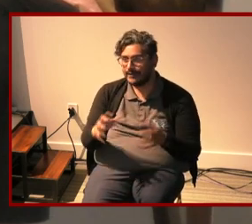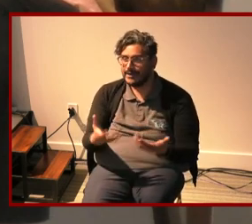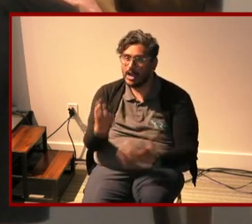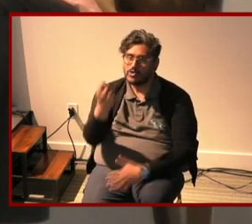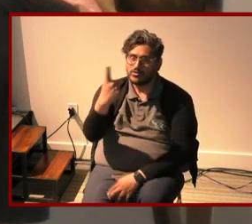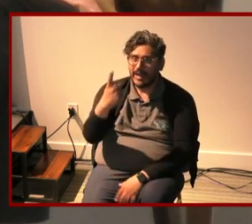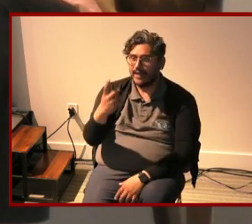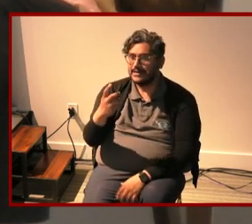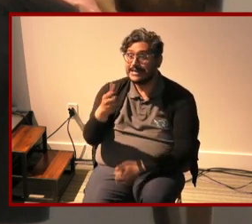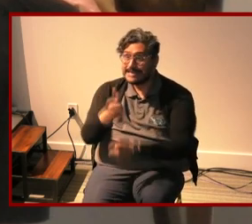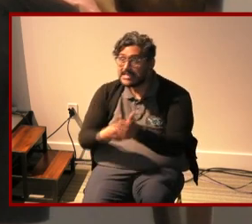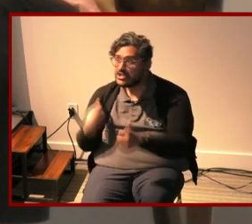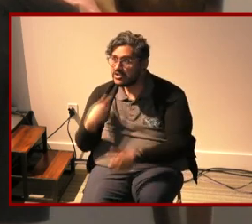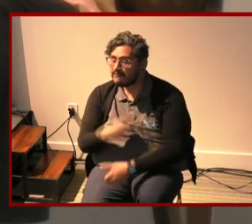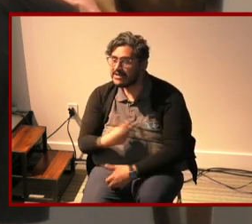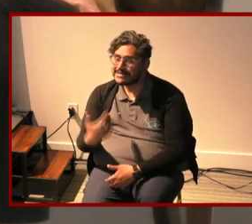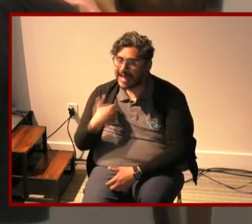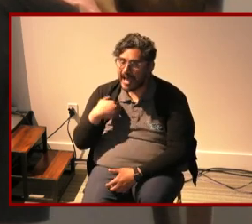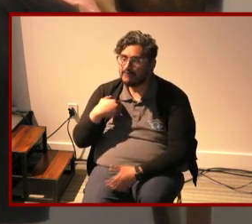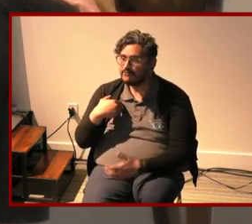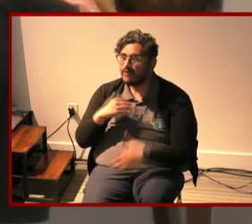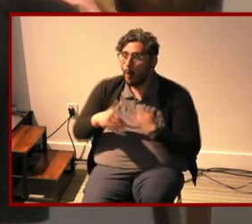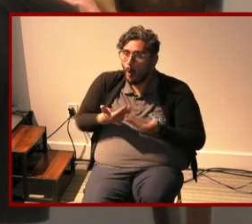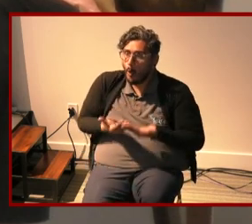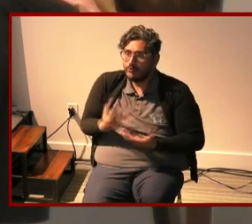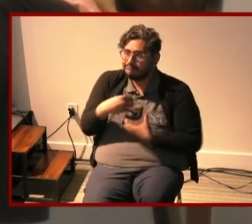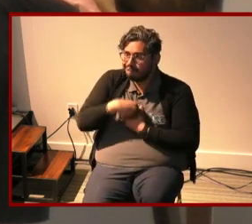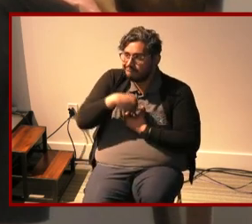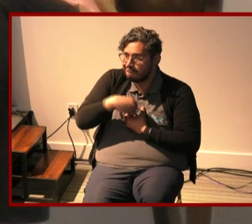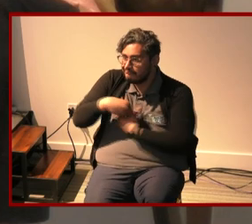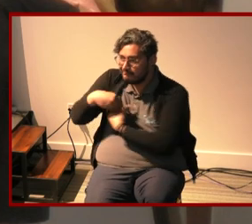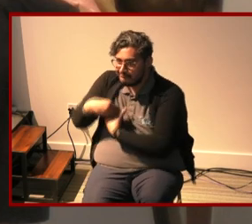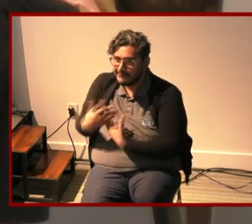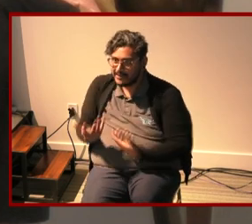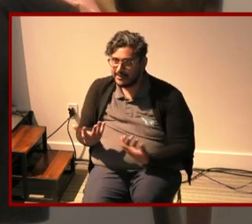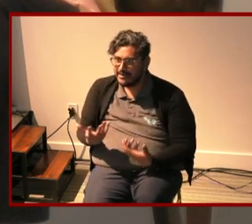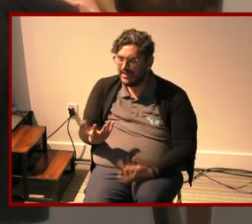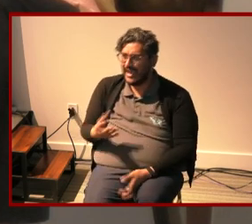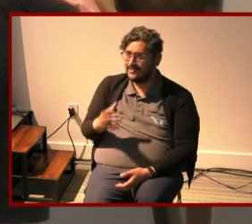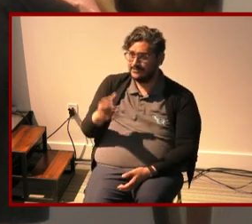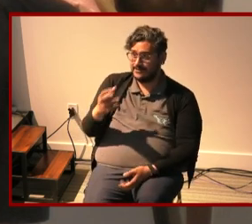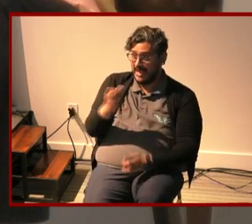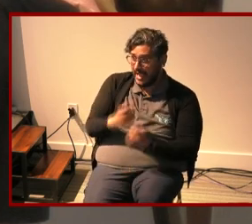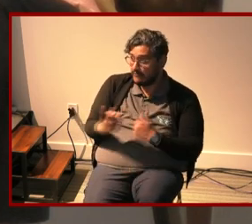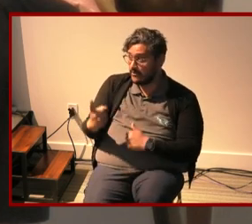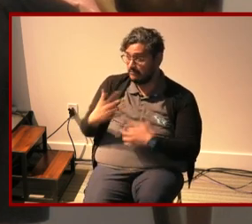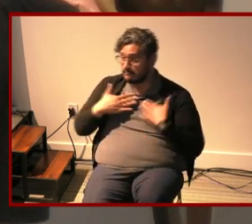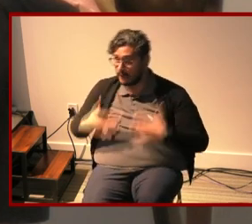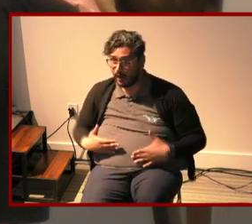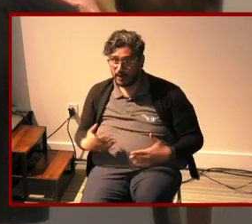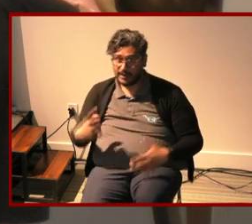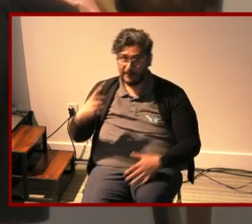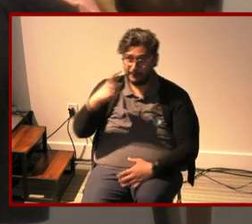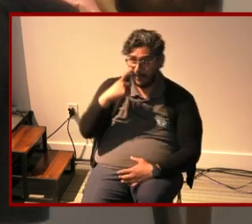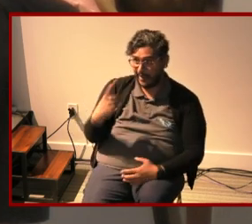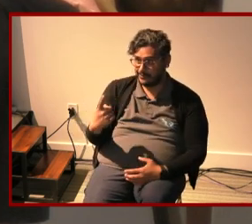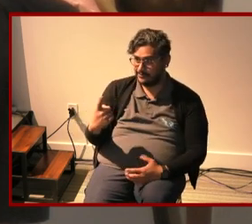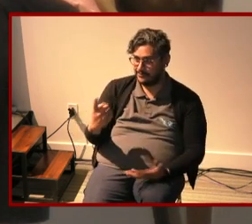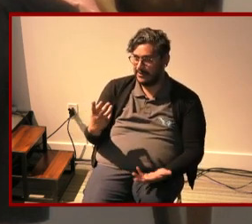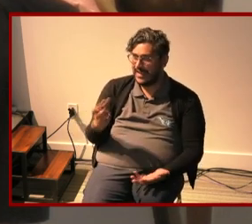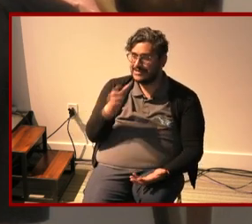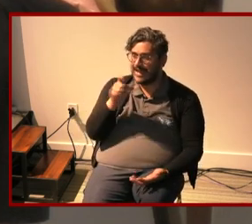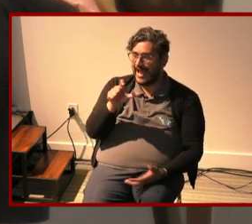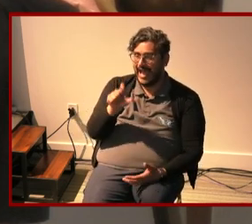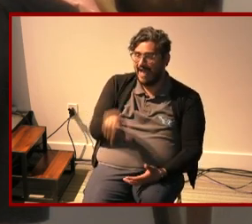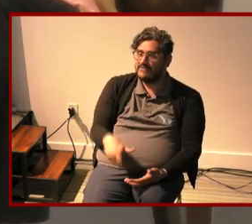wholeness in each of us and inherently in every body mind that exists and not having to